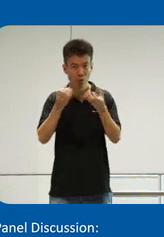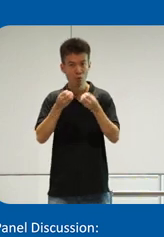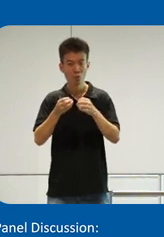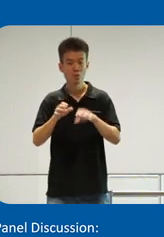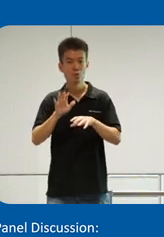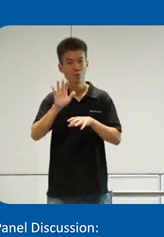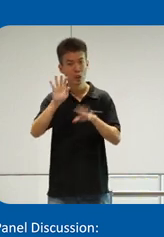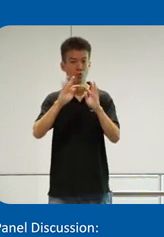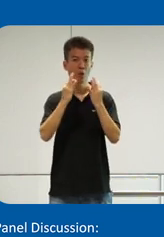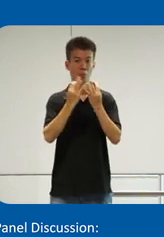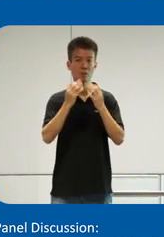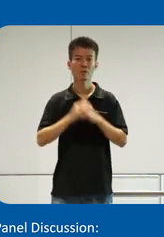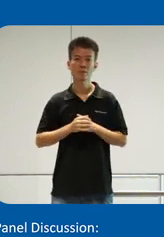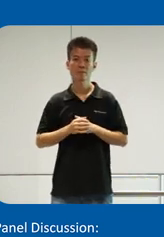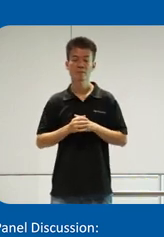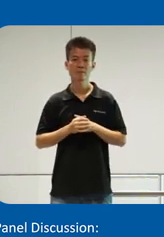family.